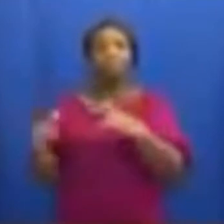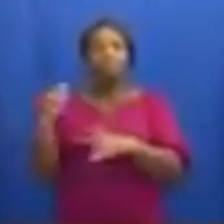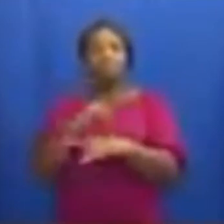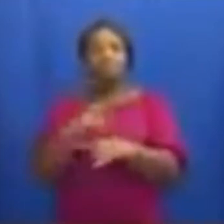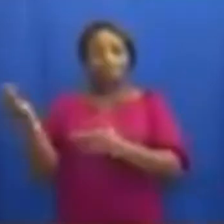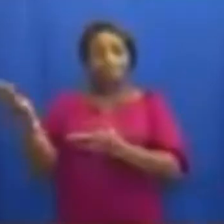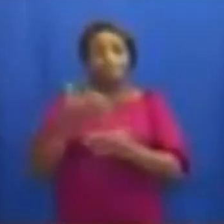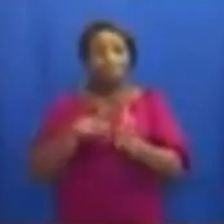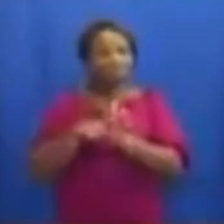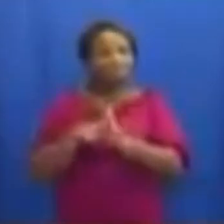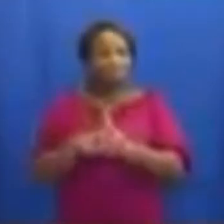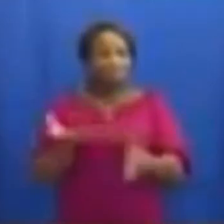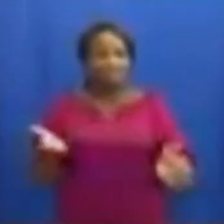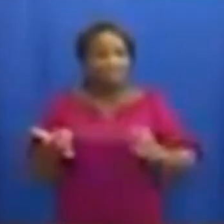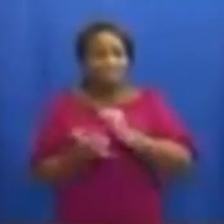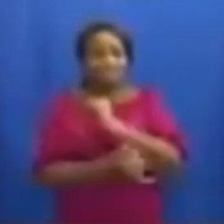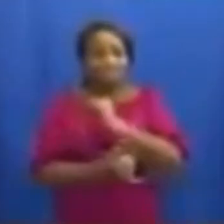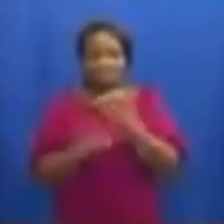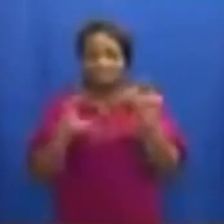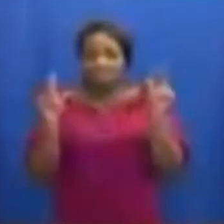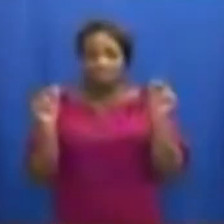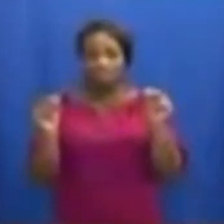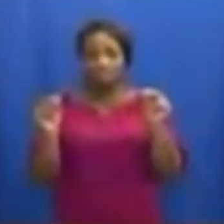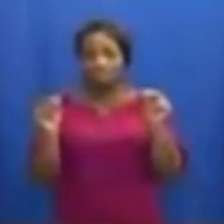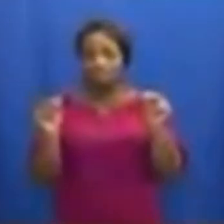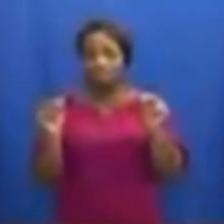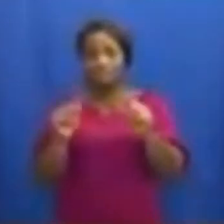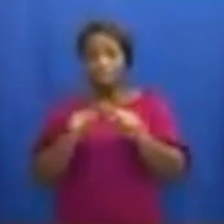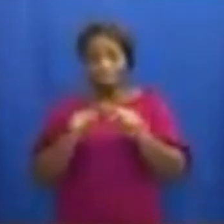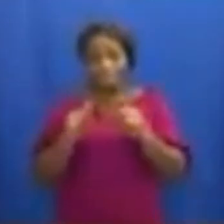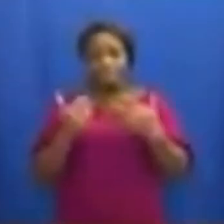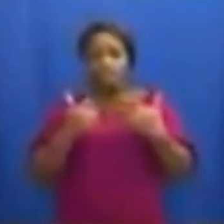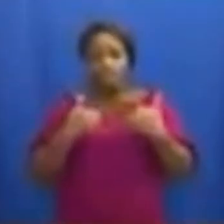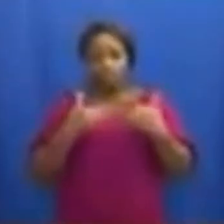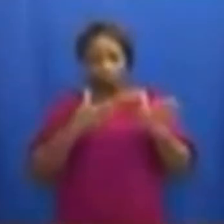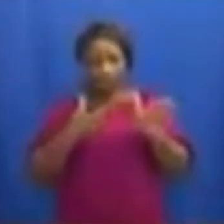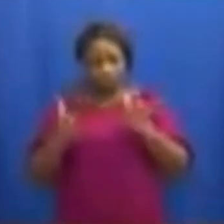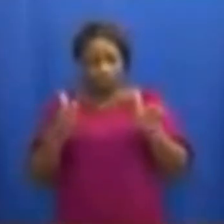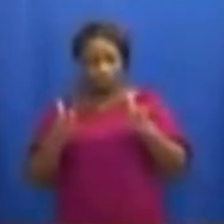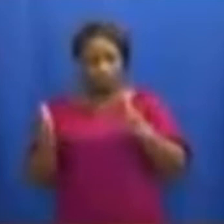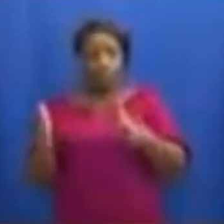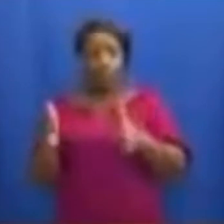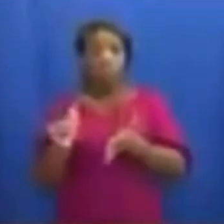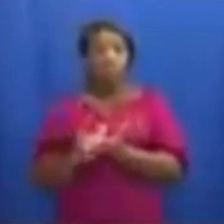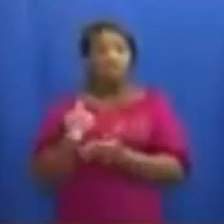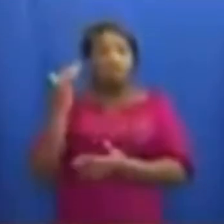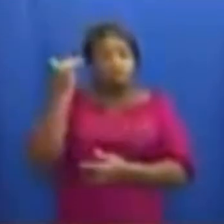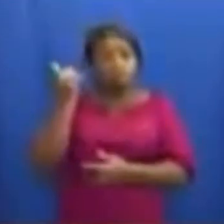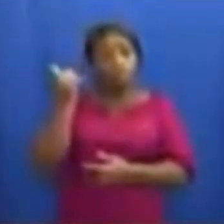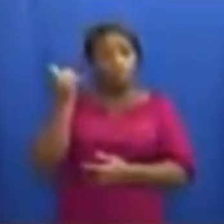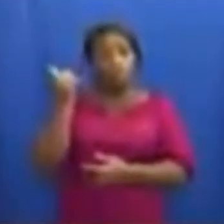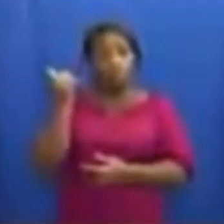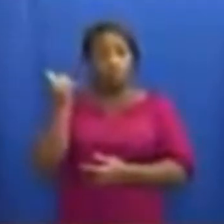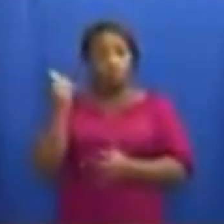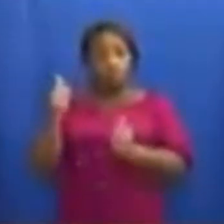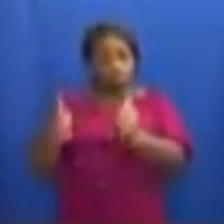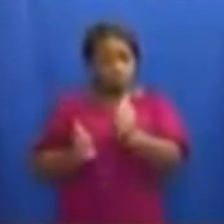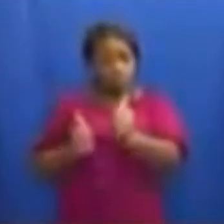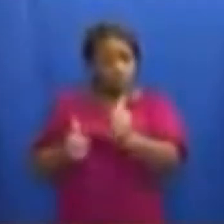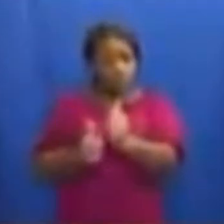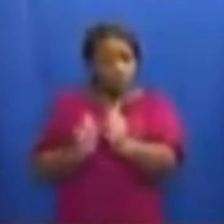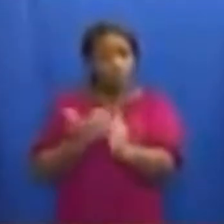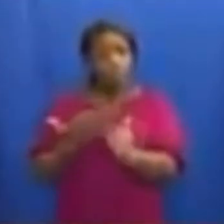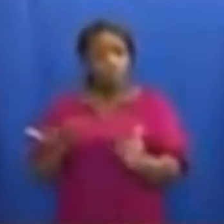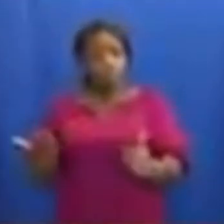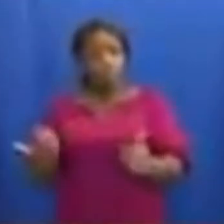virus into our country, is firmly in place. That is why the following measures